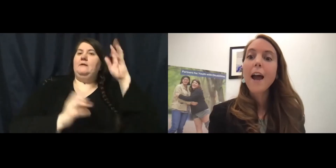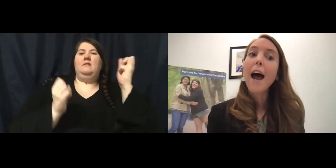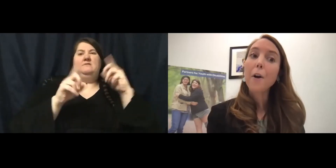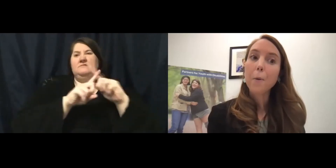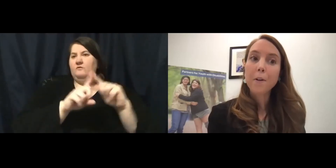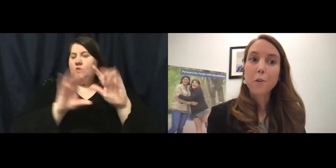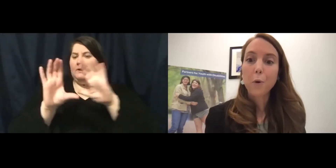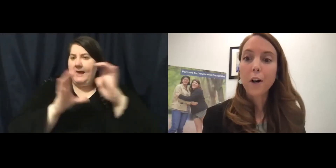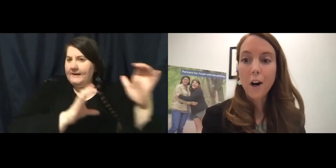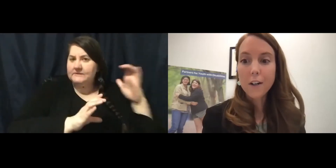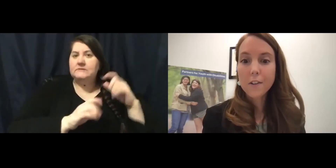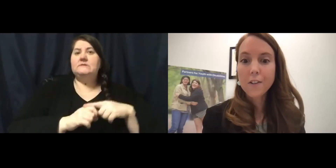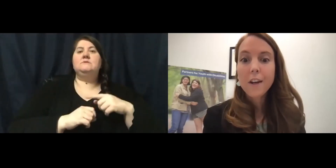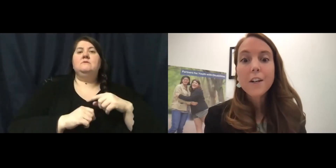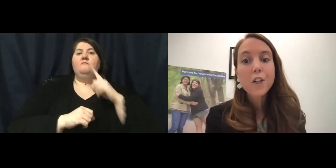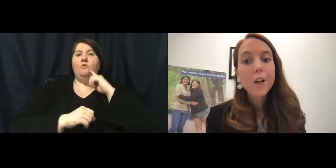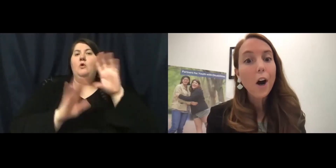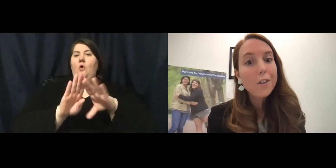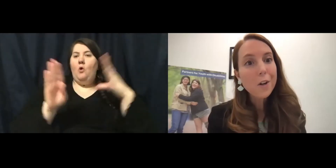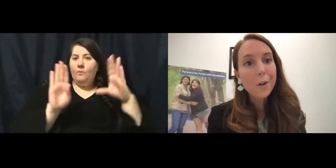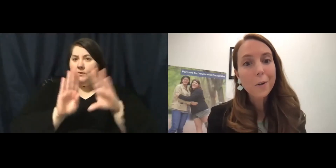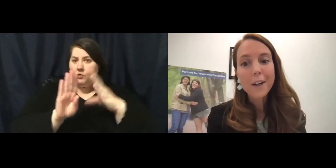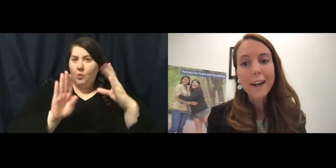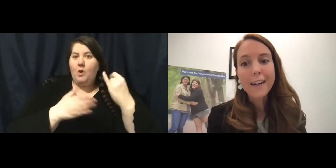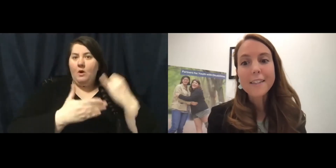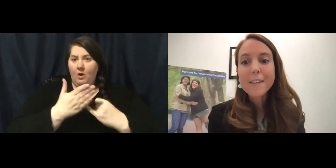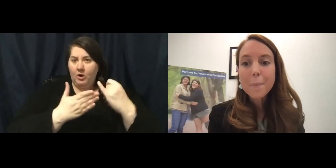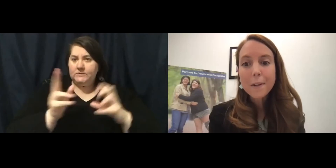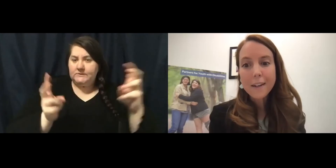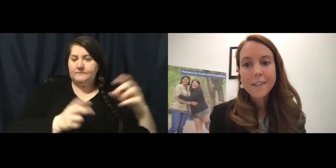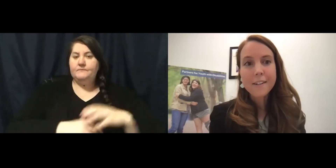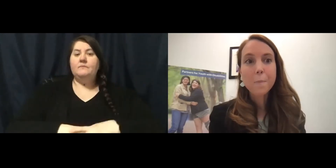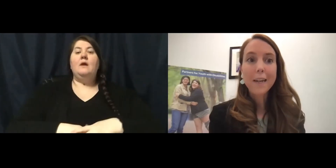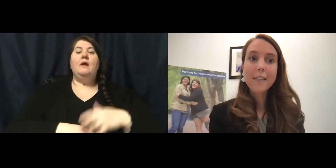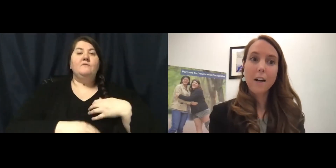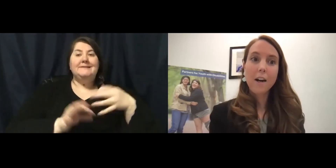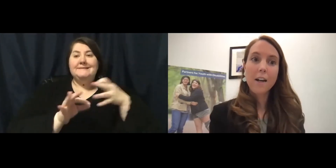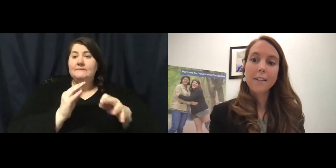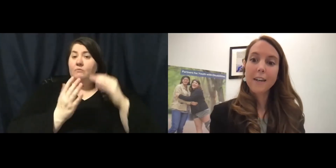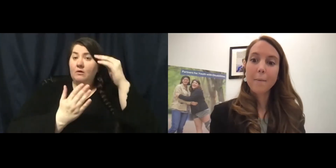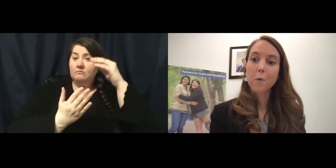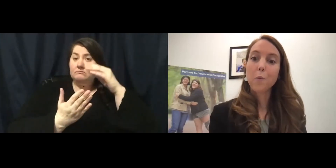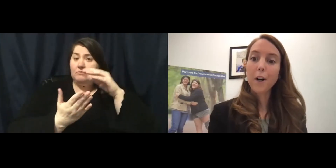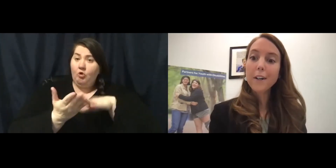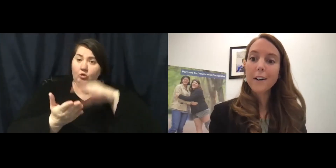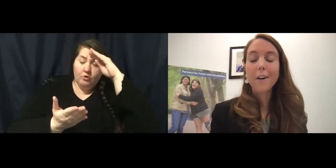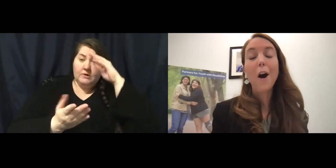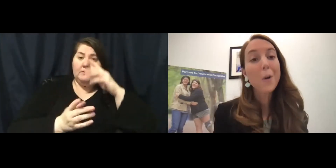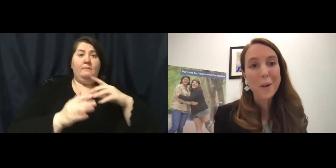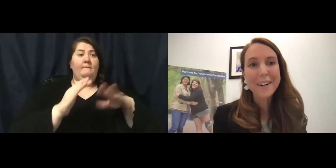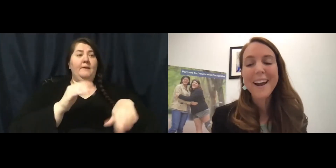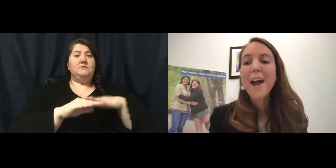at Open Door Arts. She also created simple lessons based on Sam's work